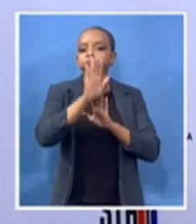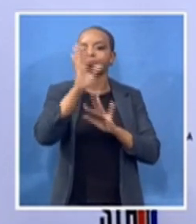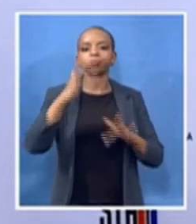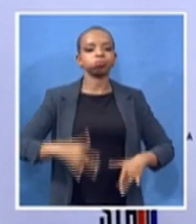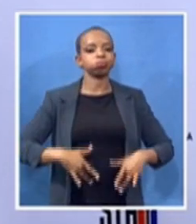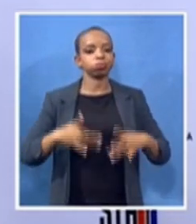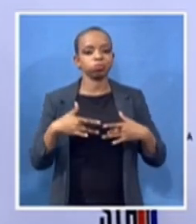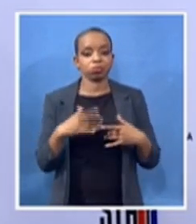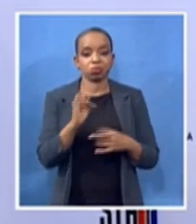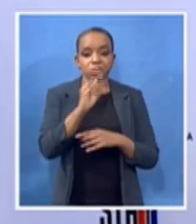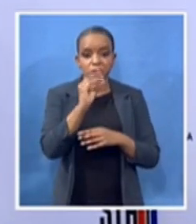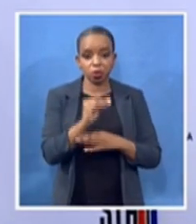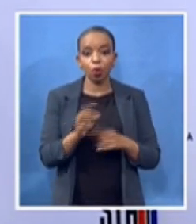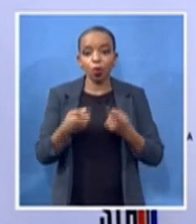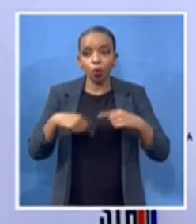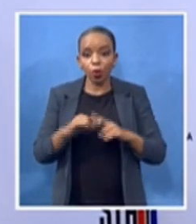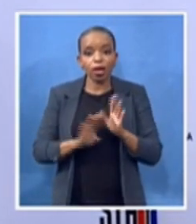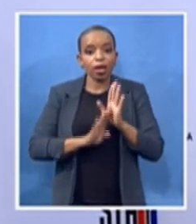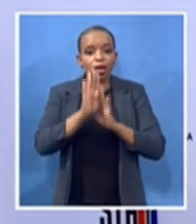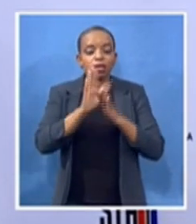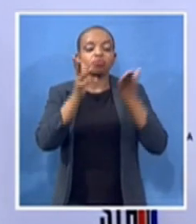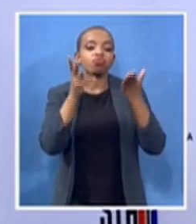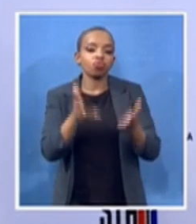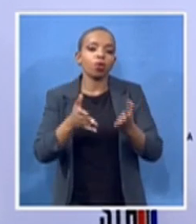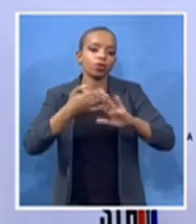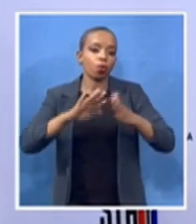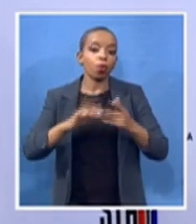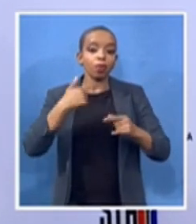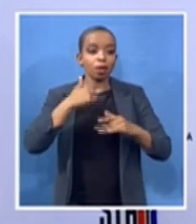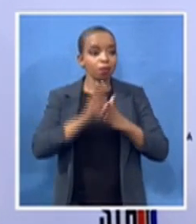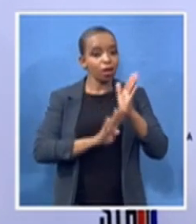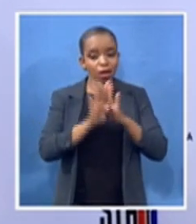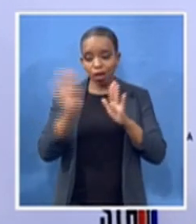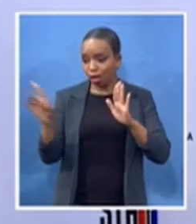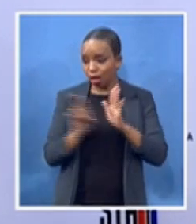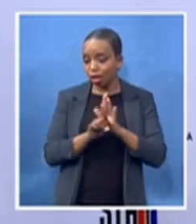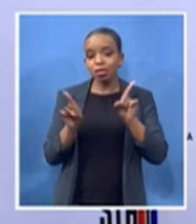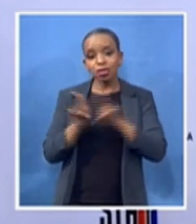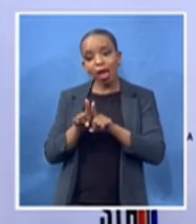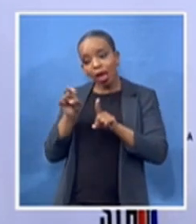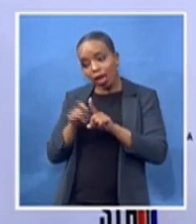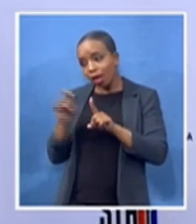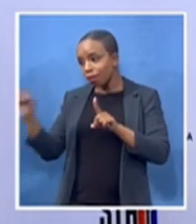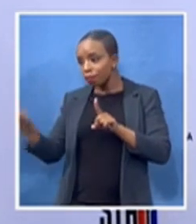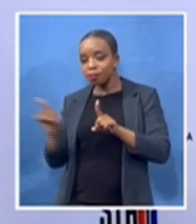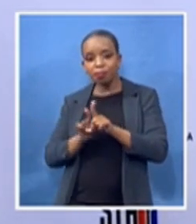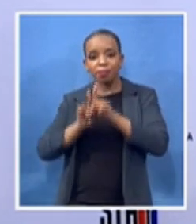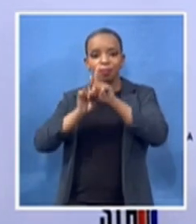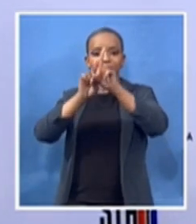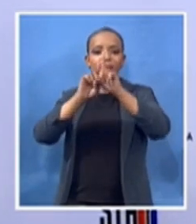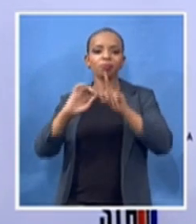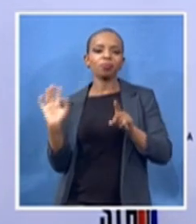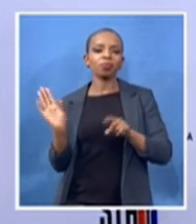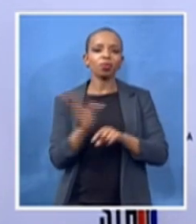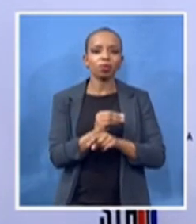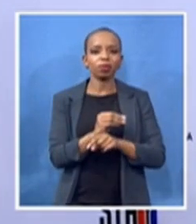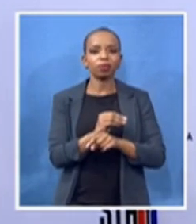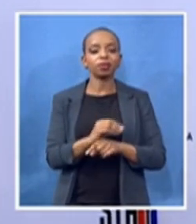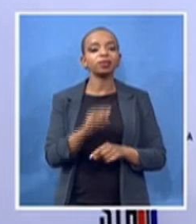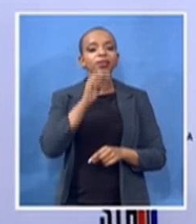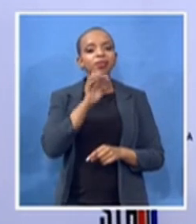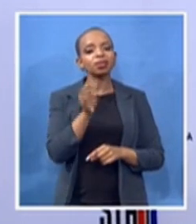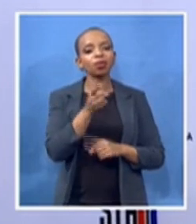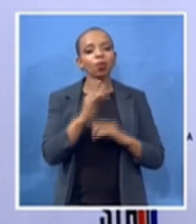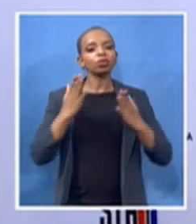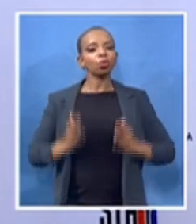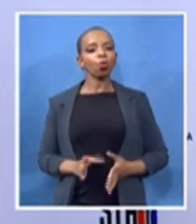that we go back to the fundamentals of african leadership and its essence which is ubuntu i am because you are also